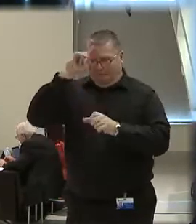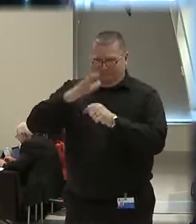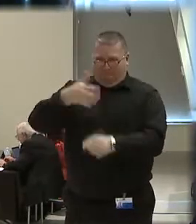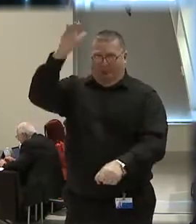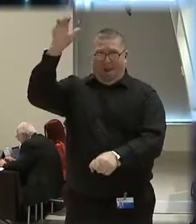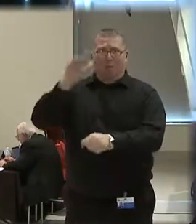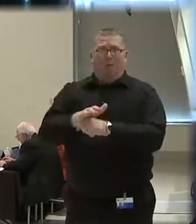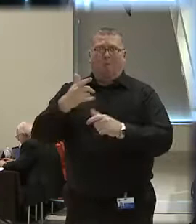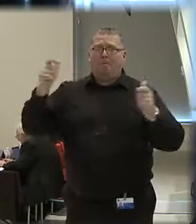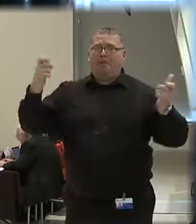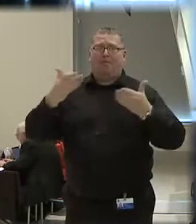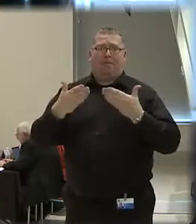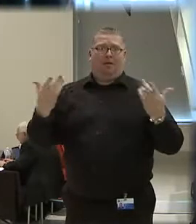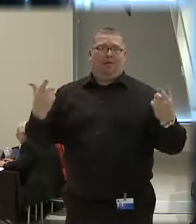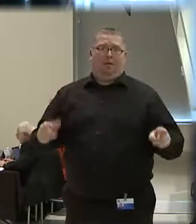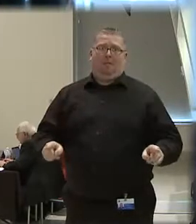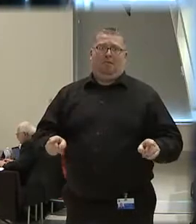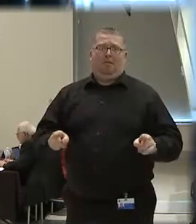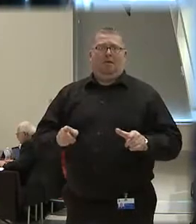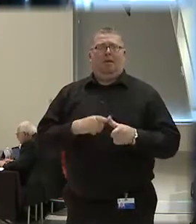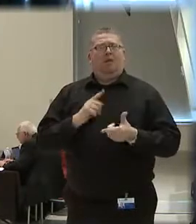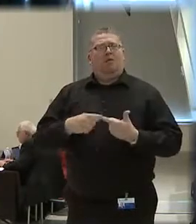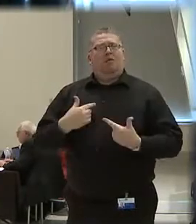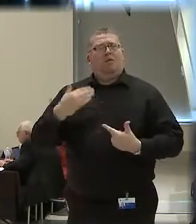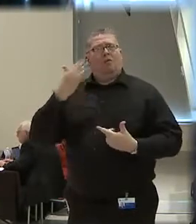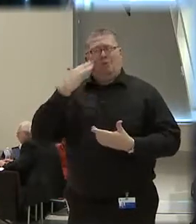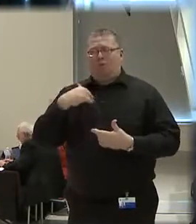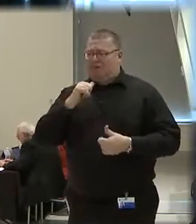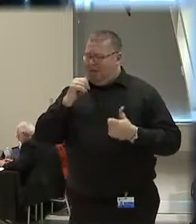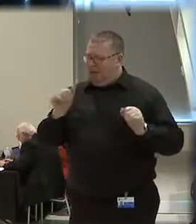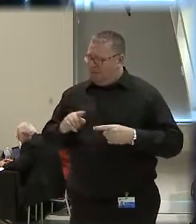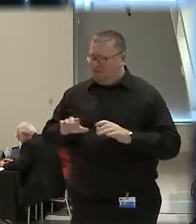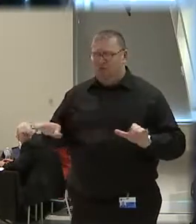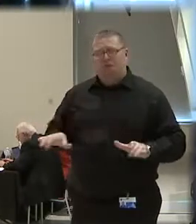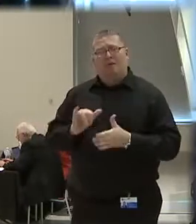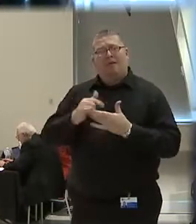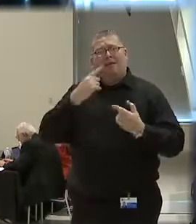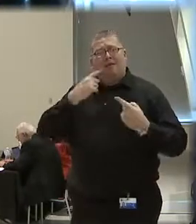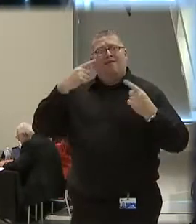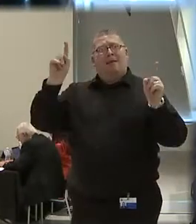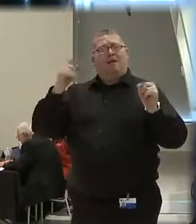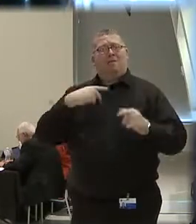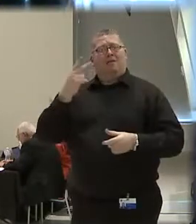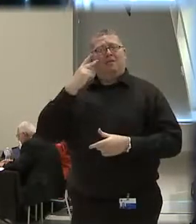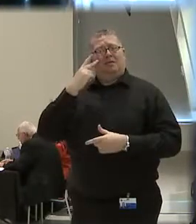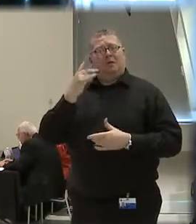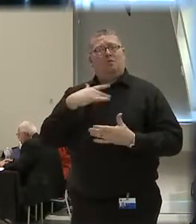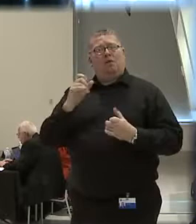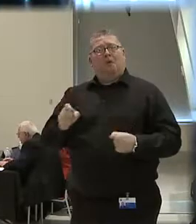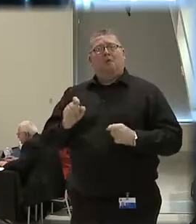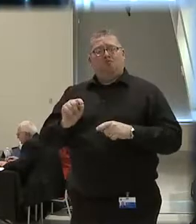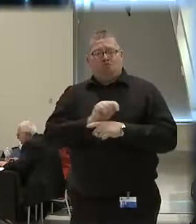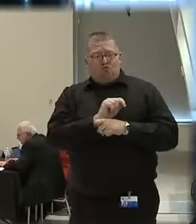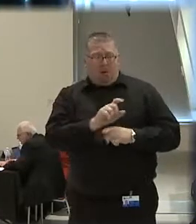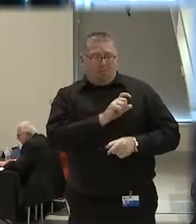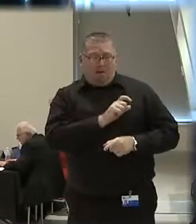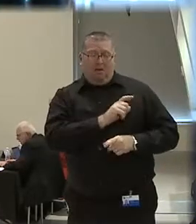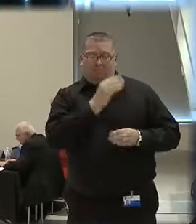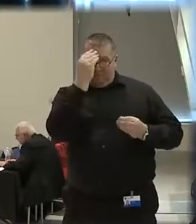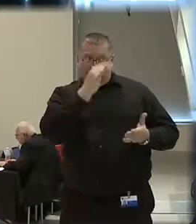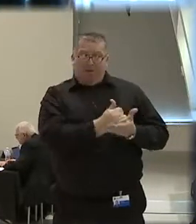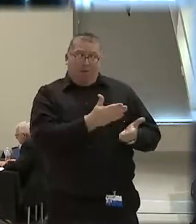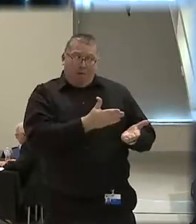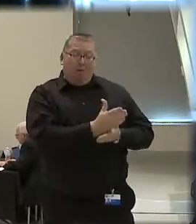things. What we haven't been able to do as effectively as we want is to train officers that it's okay